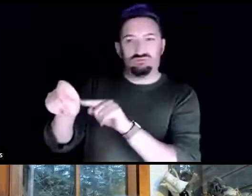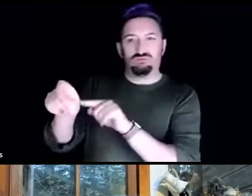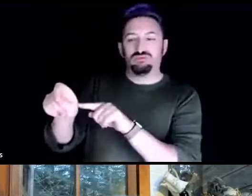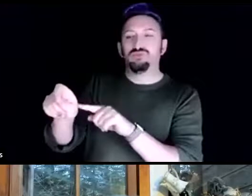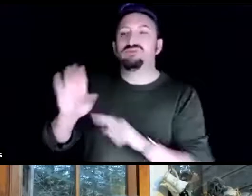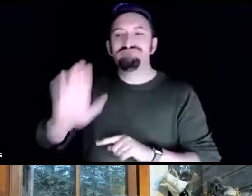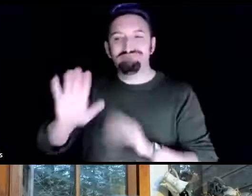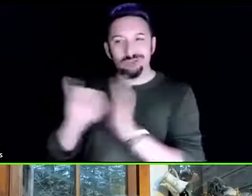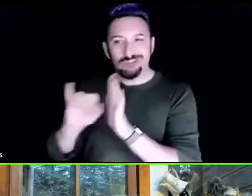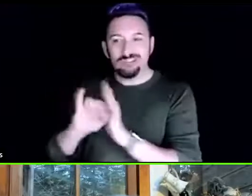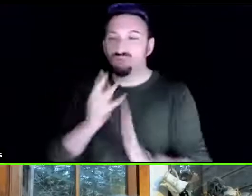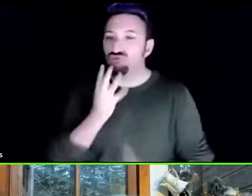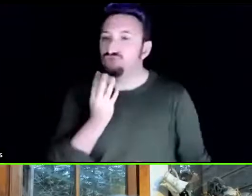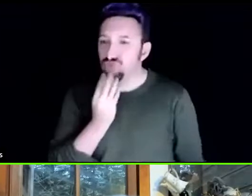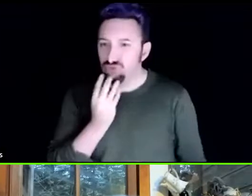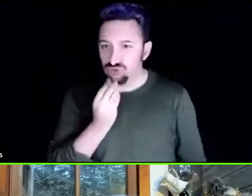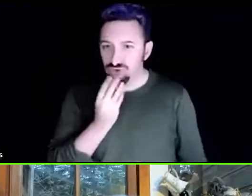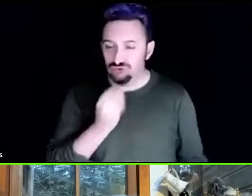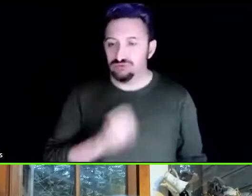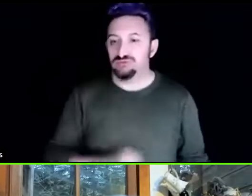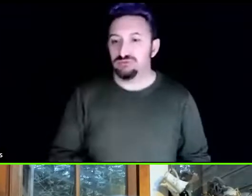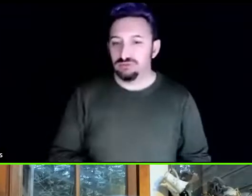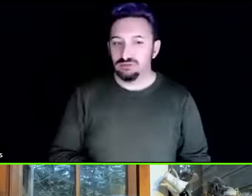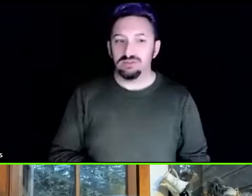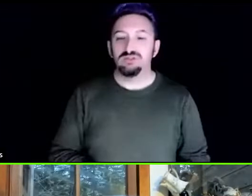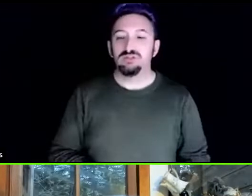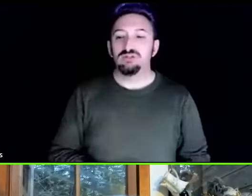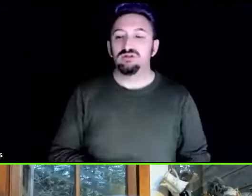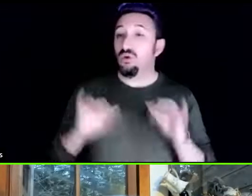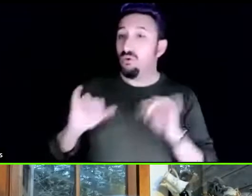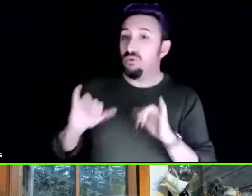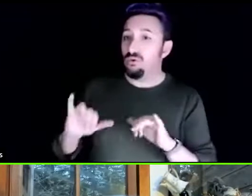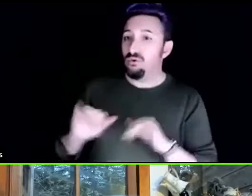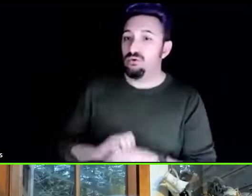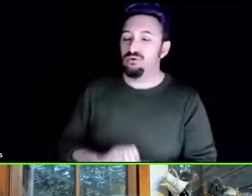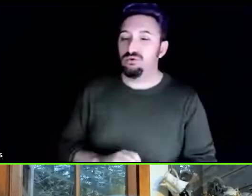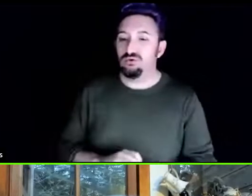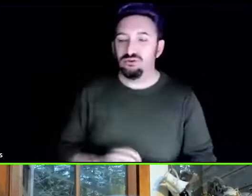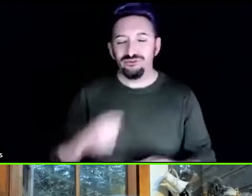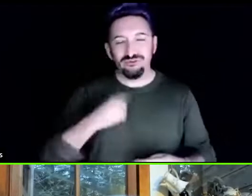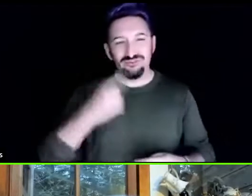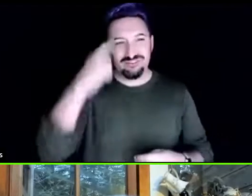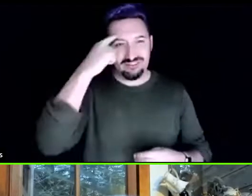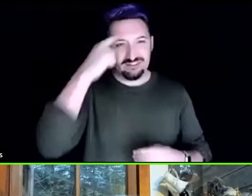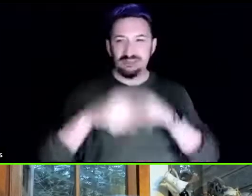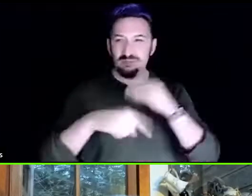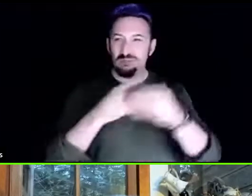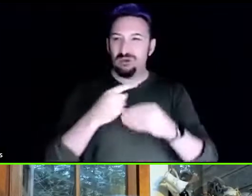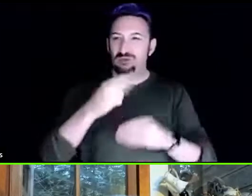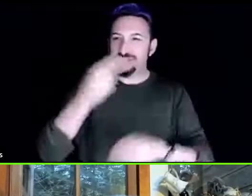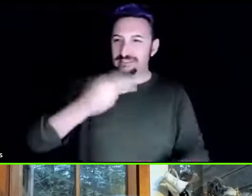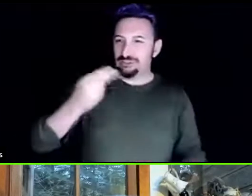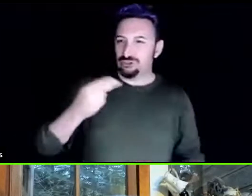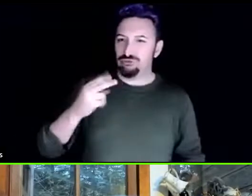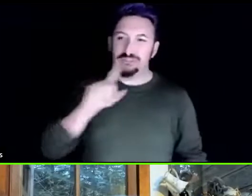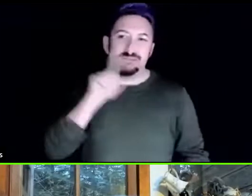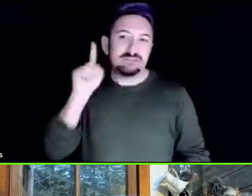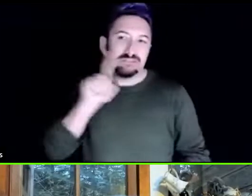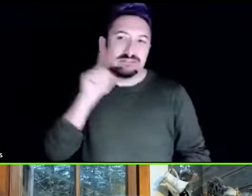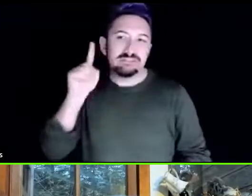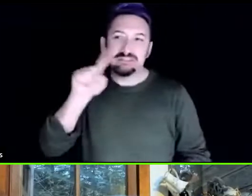And, but I was just thinking, you know, like, given that history, like Zelensky being president of Ukraine,